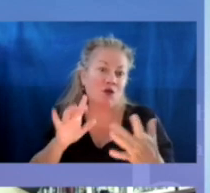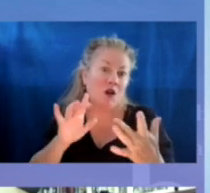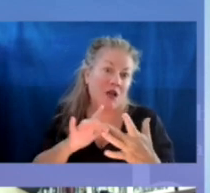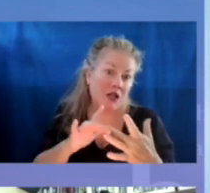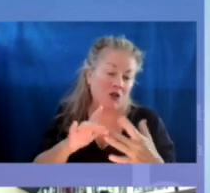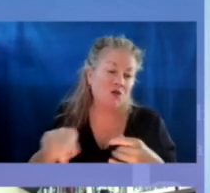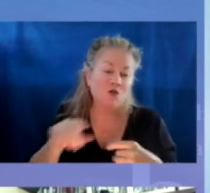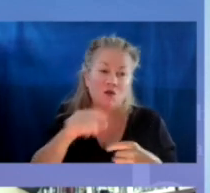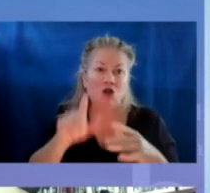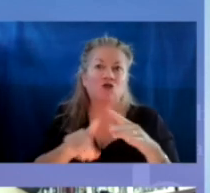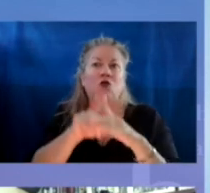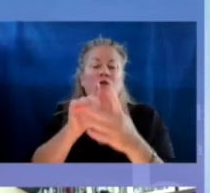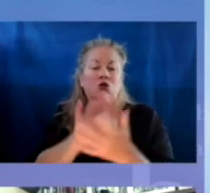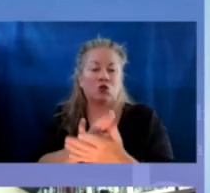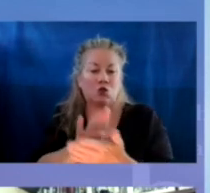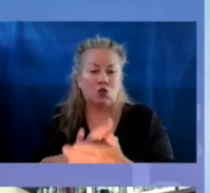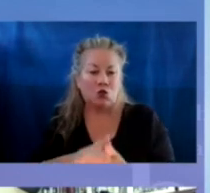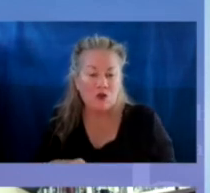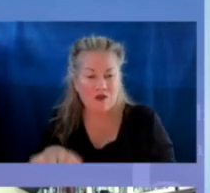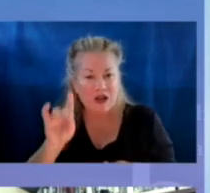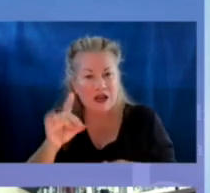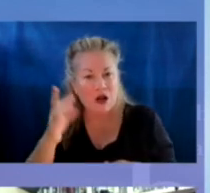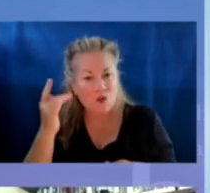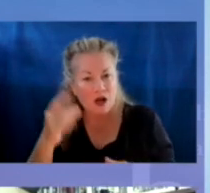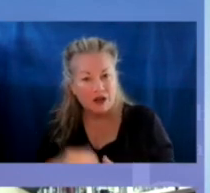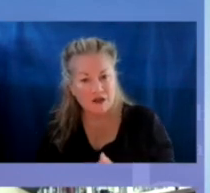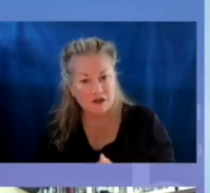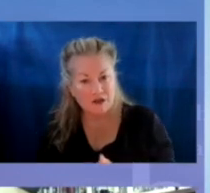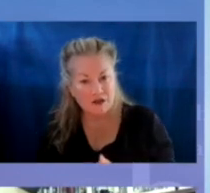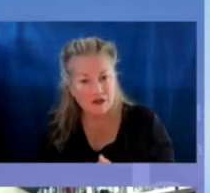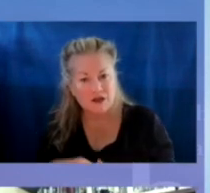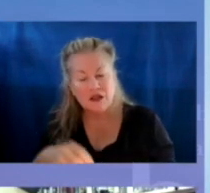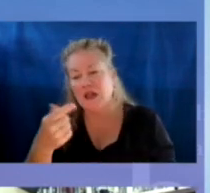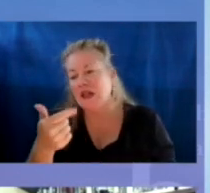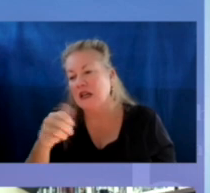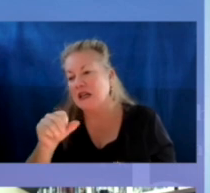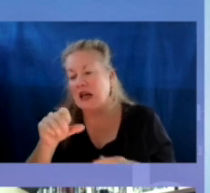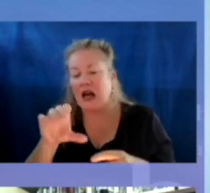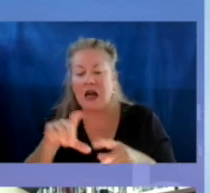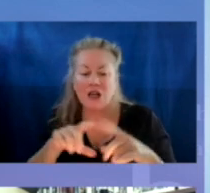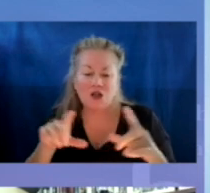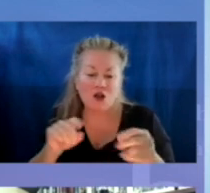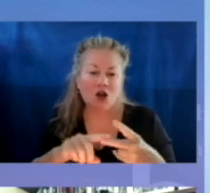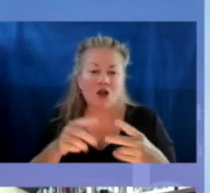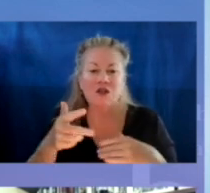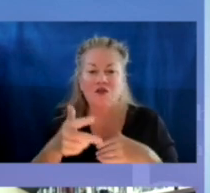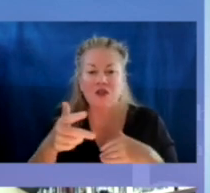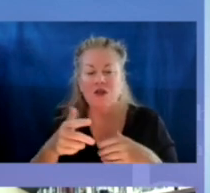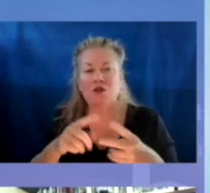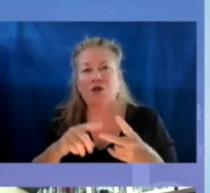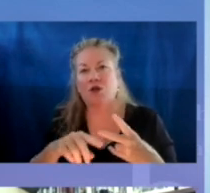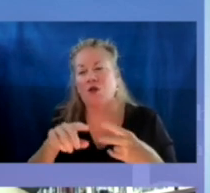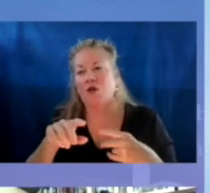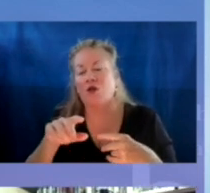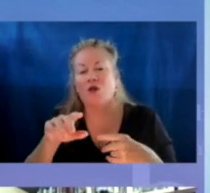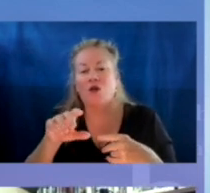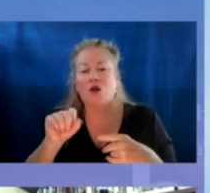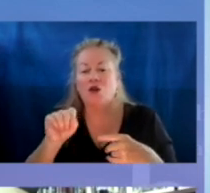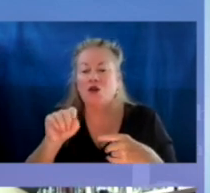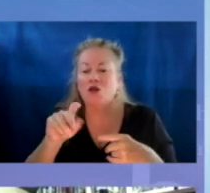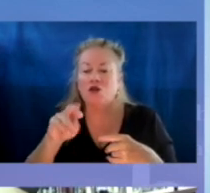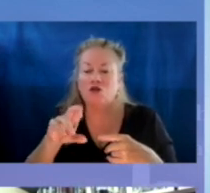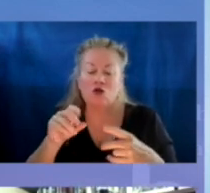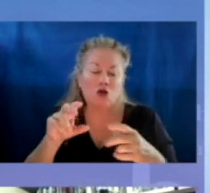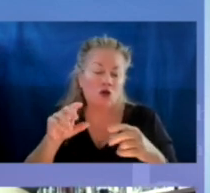be able to call you if you didn't show up to school, find out why. Gas cards, vehicle, car repair, store